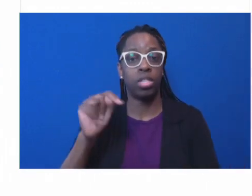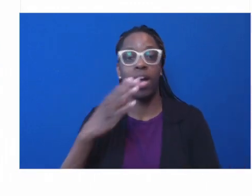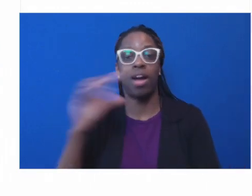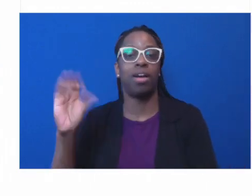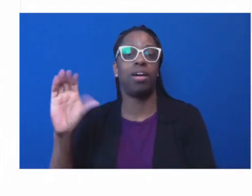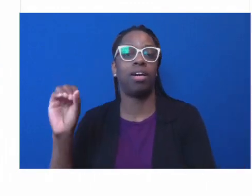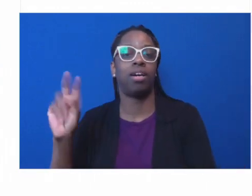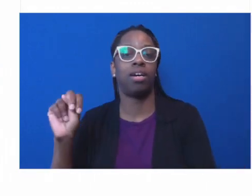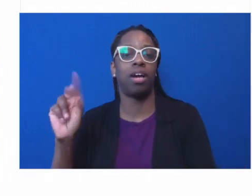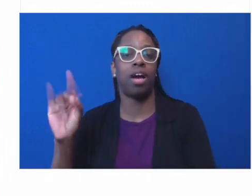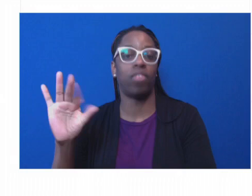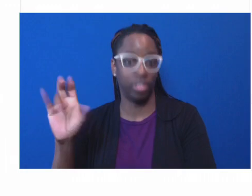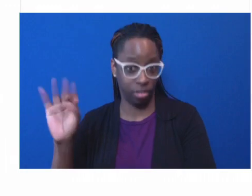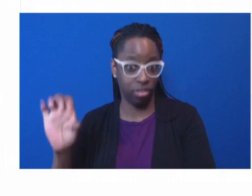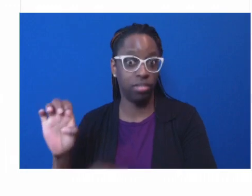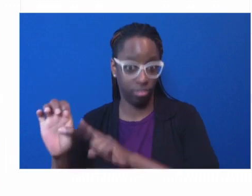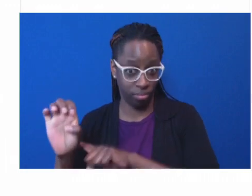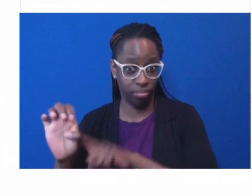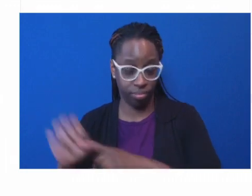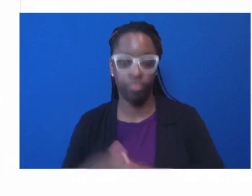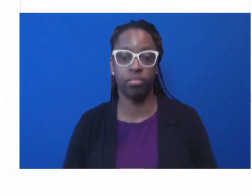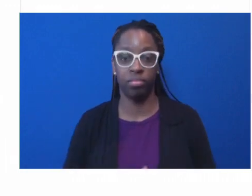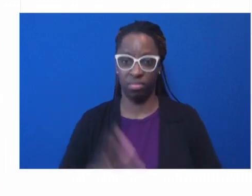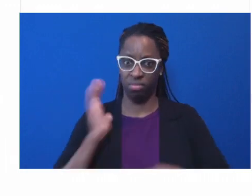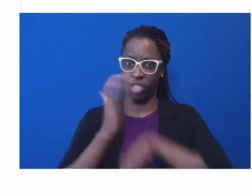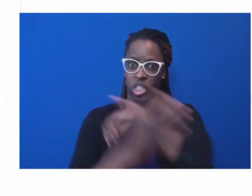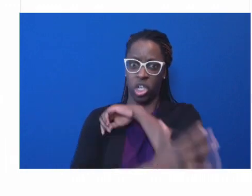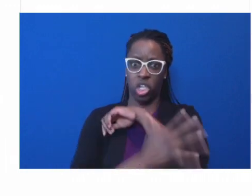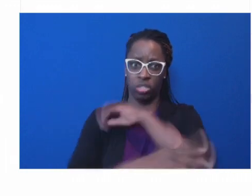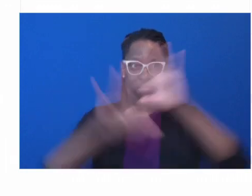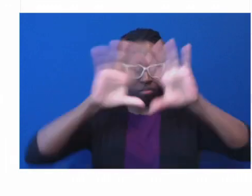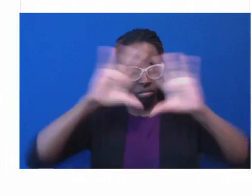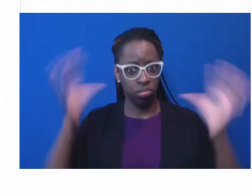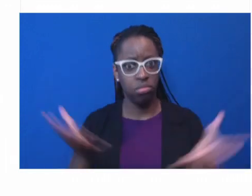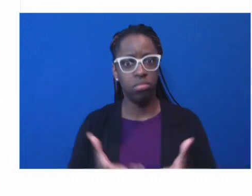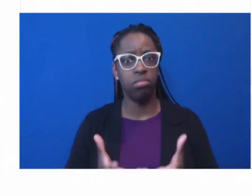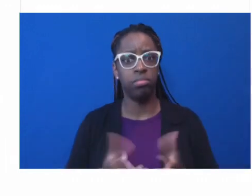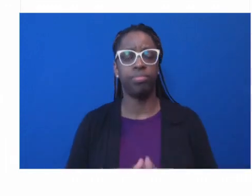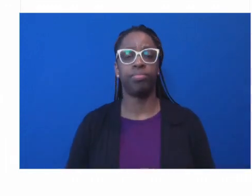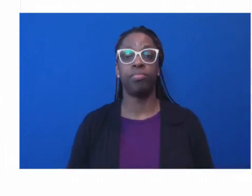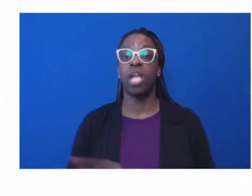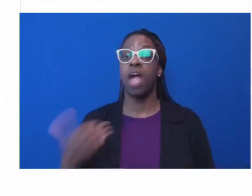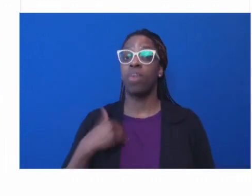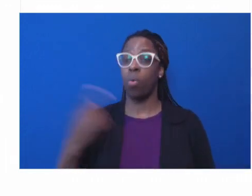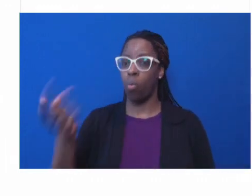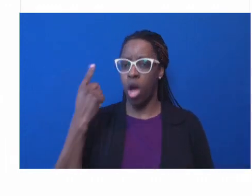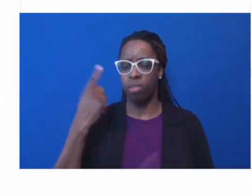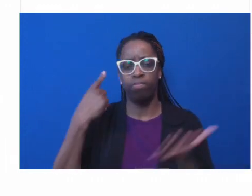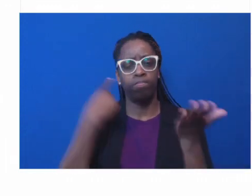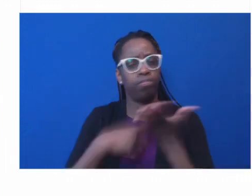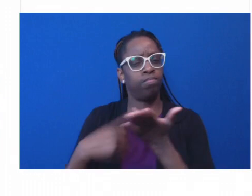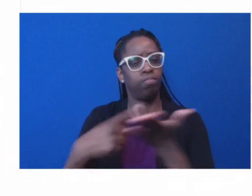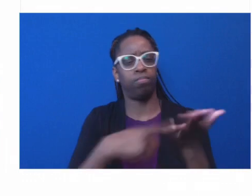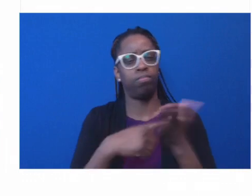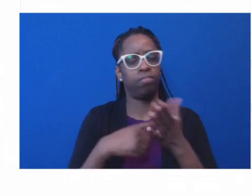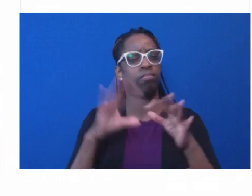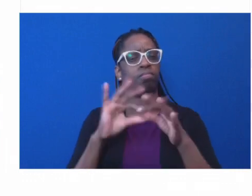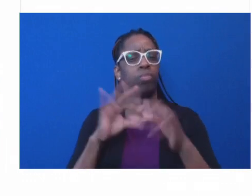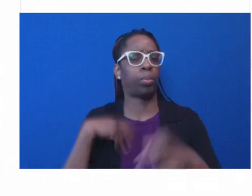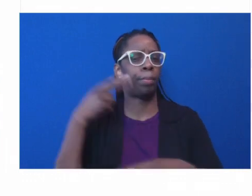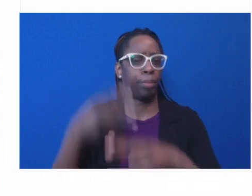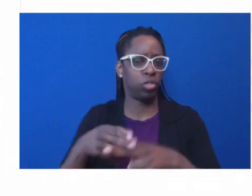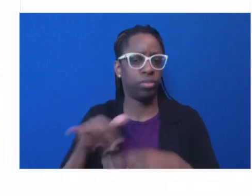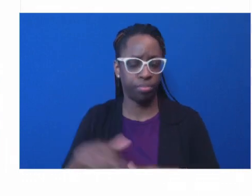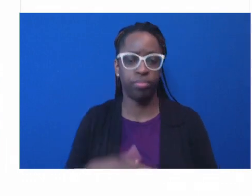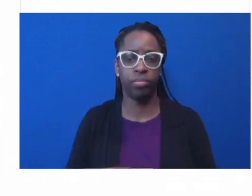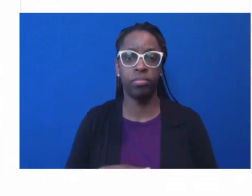a little bit of the, the narrative that we've had at the state of Washington. And just let me know, Monica, if you can see the,